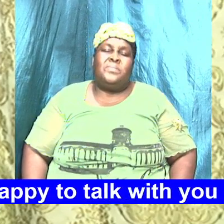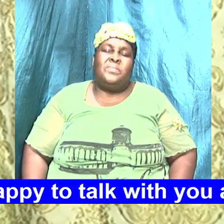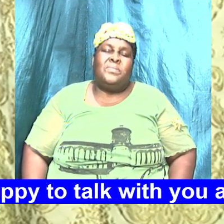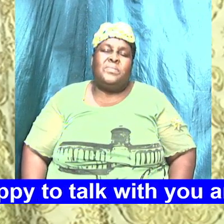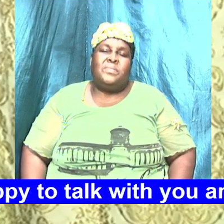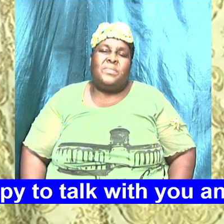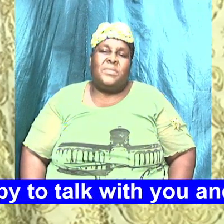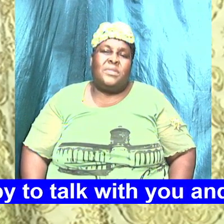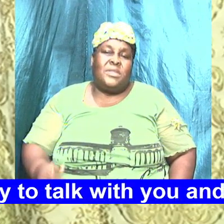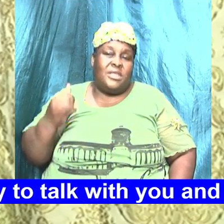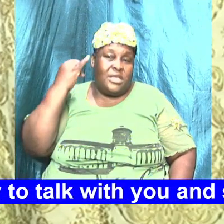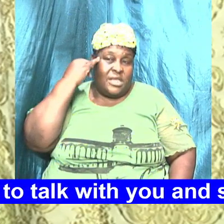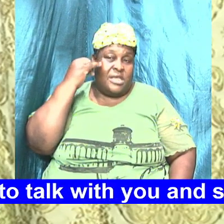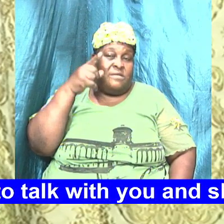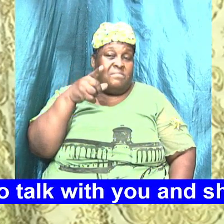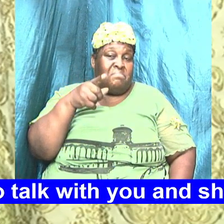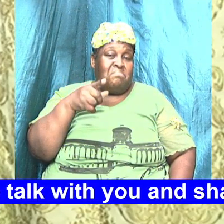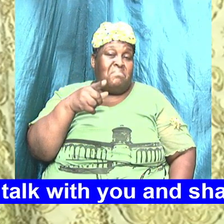These